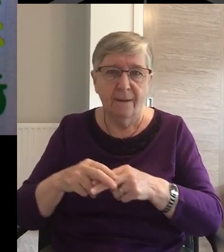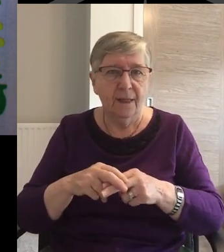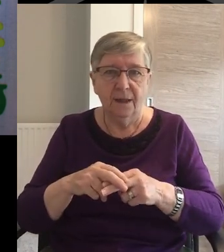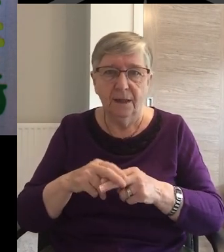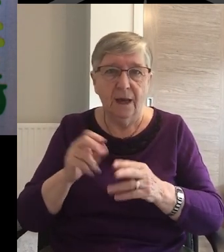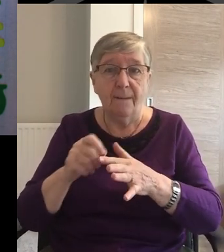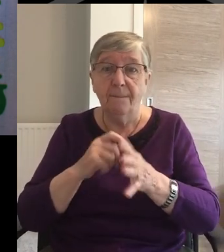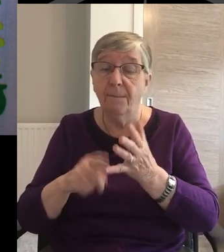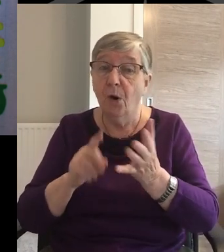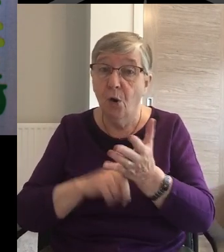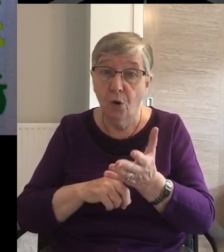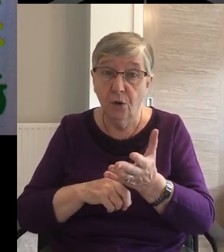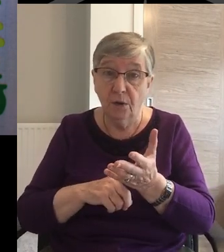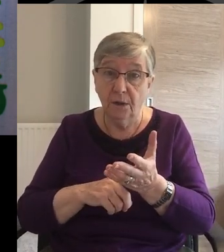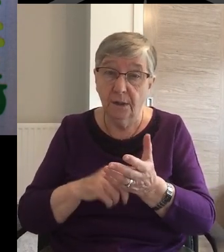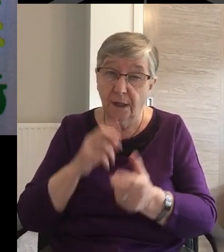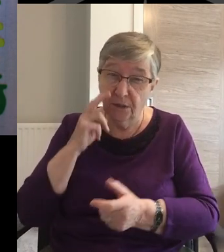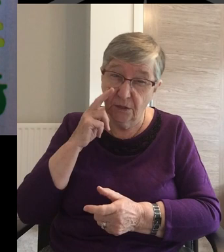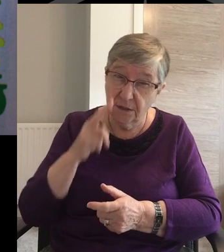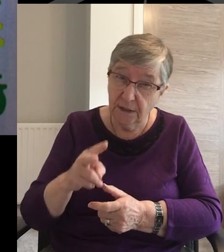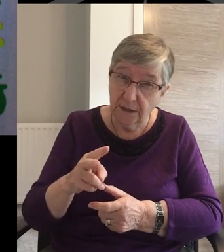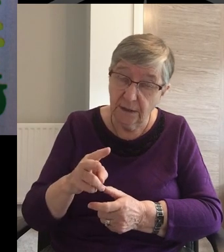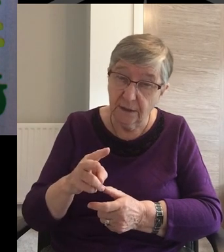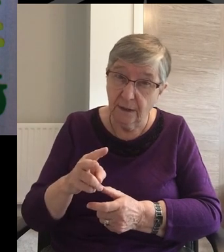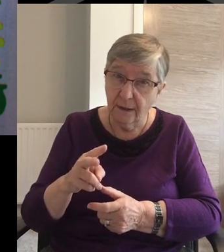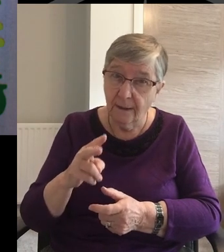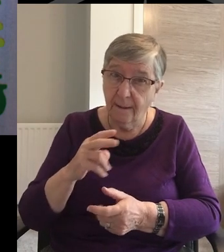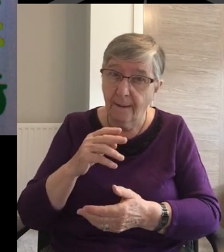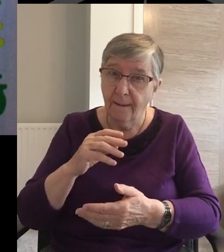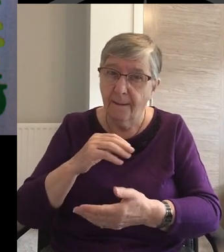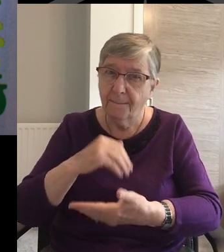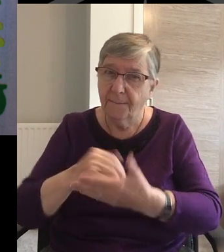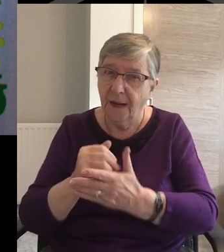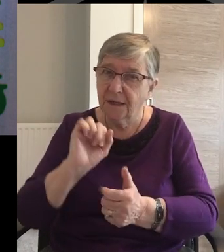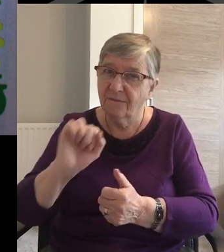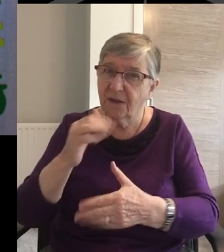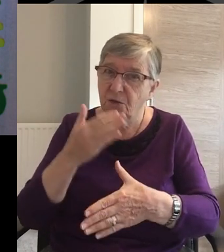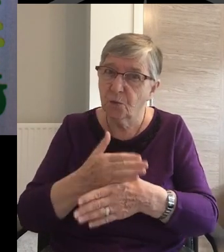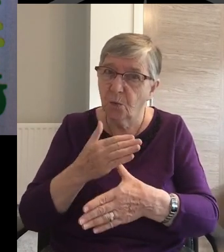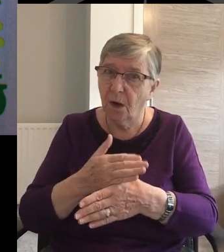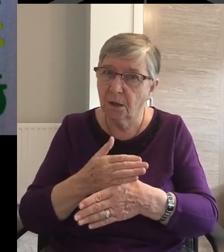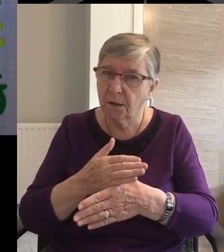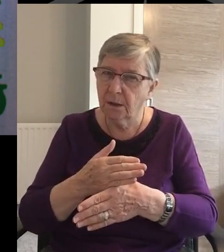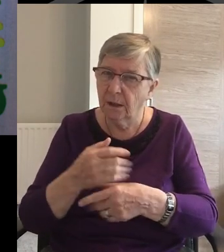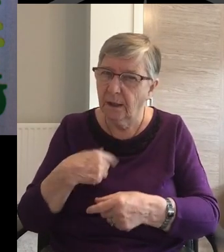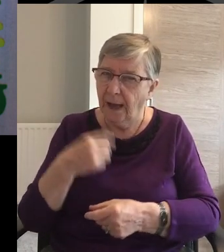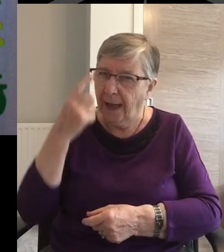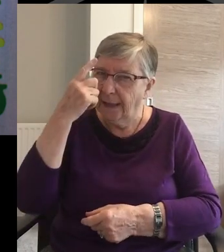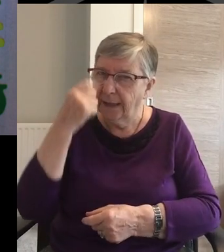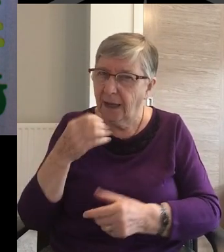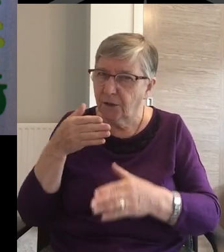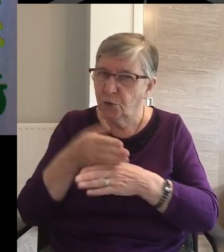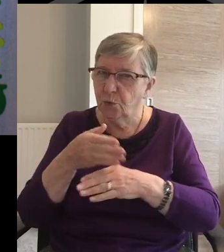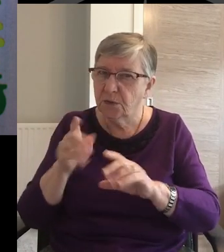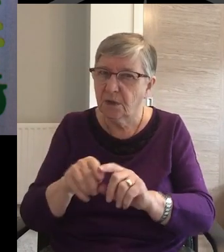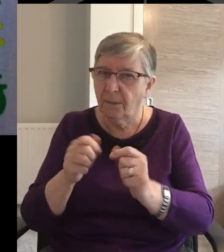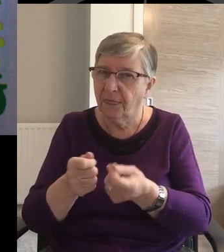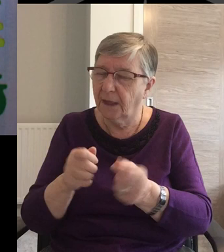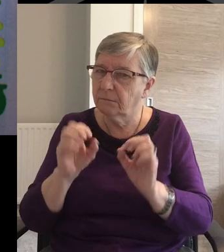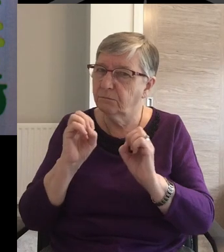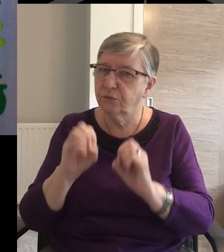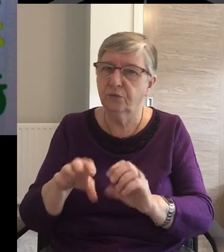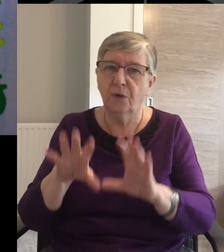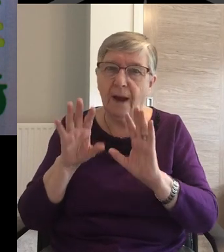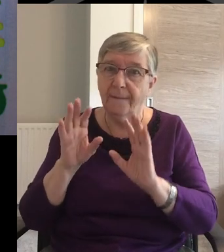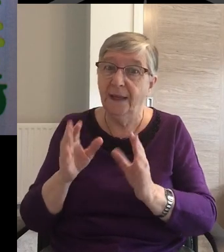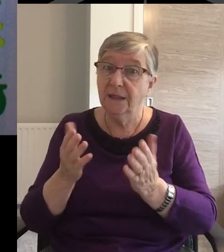As part of his missionary vocation The possibility of doing something So striking So remarkable